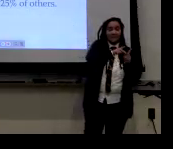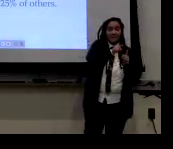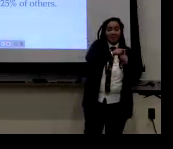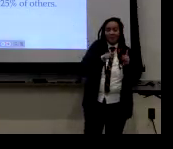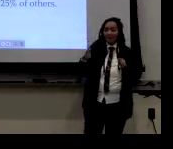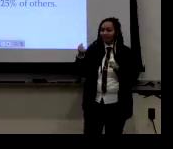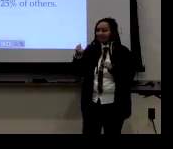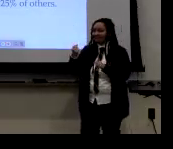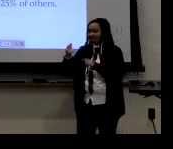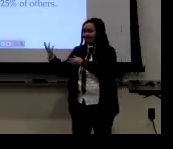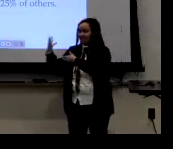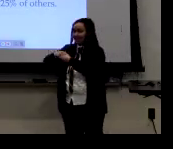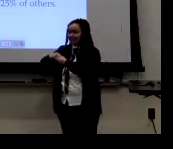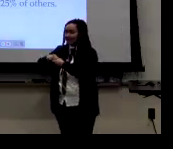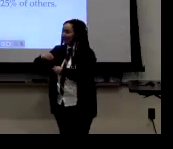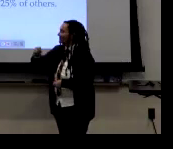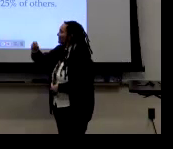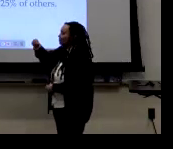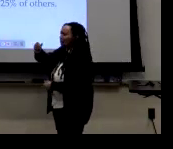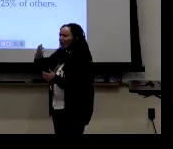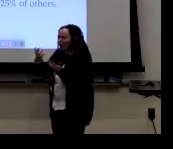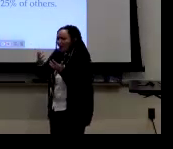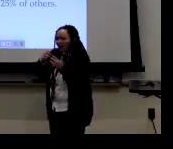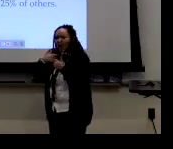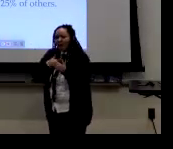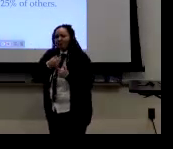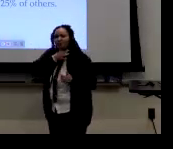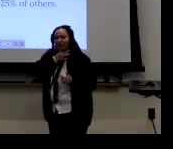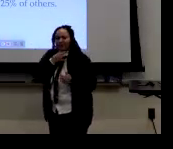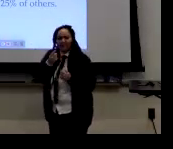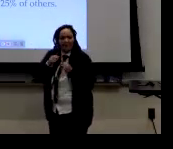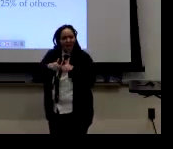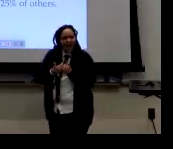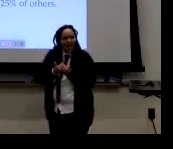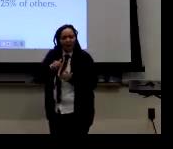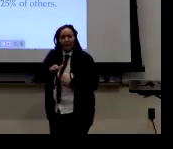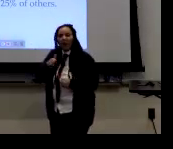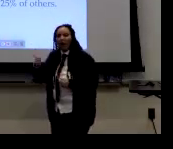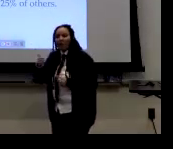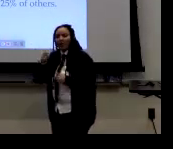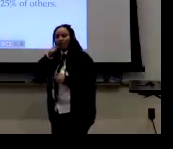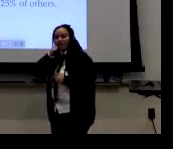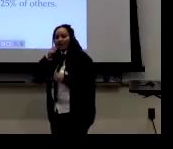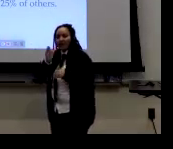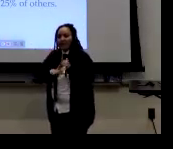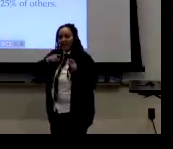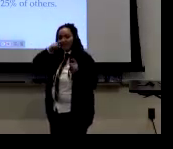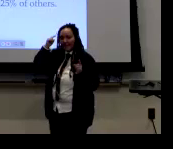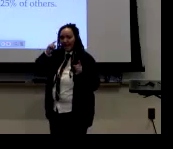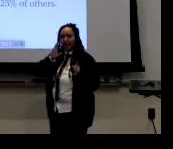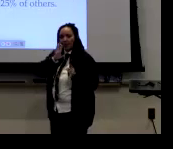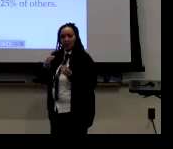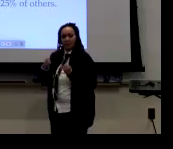And out of 27 people, 11 of them, uh, were African-American. And then